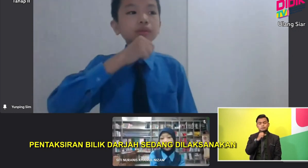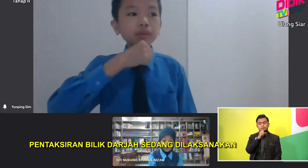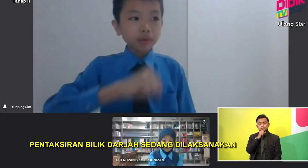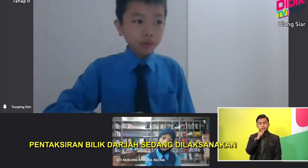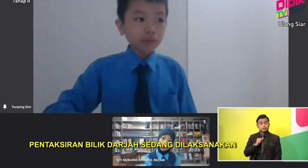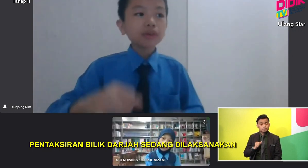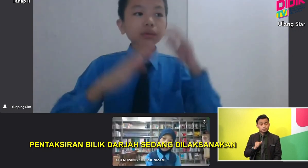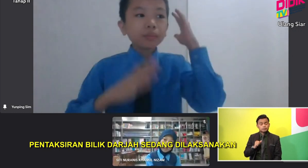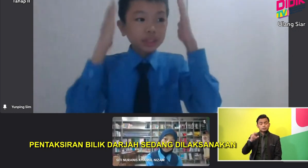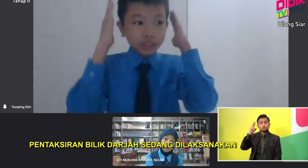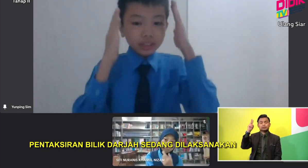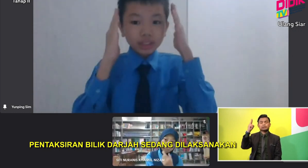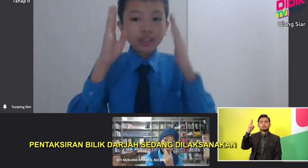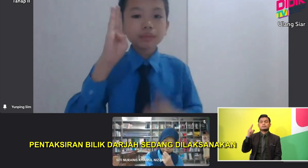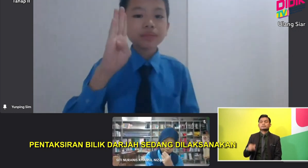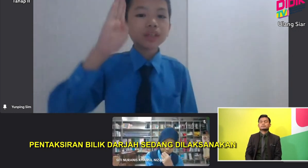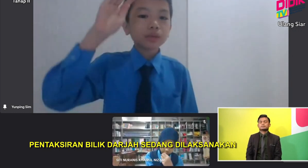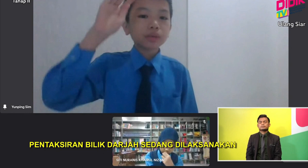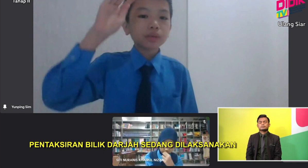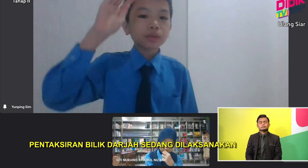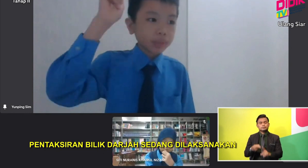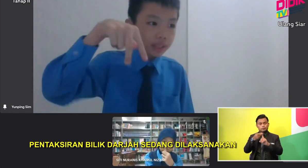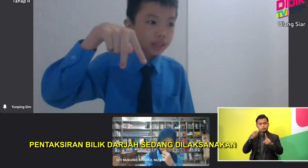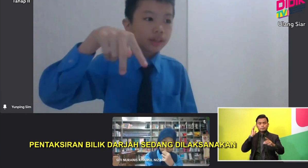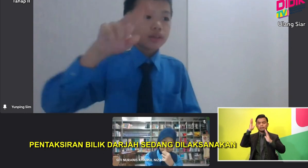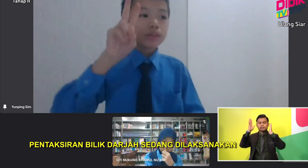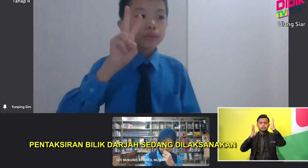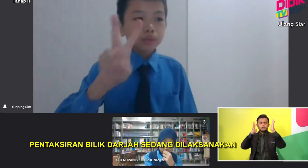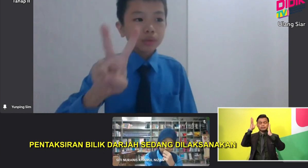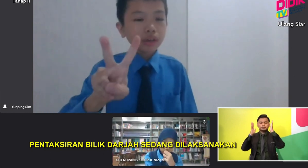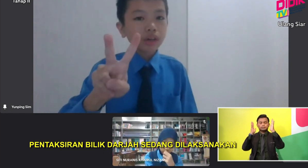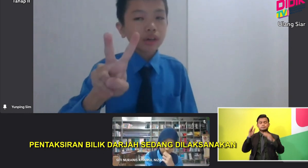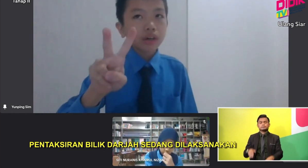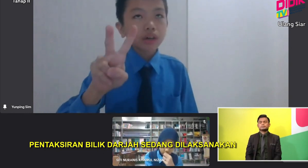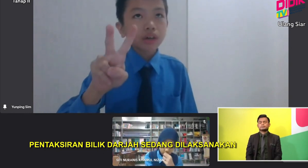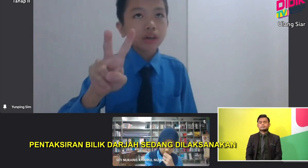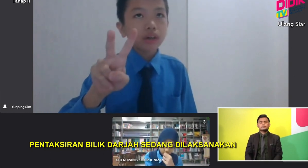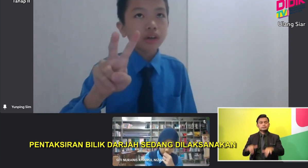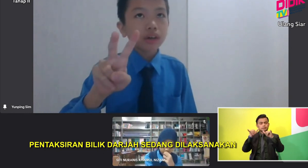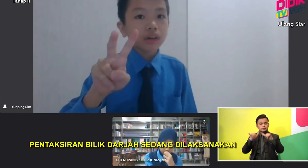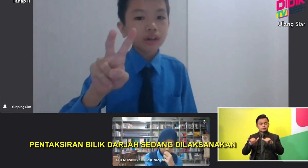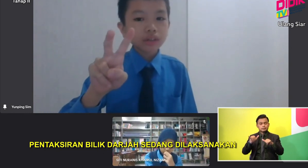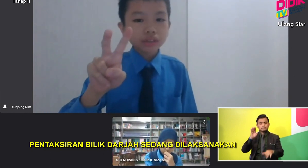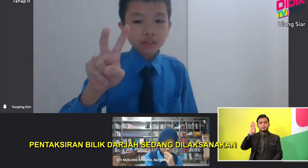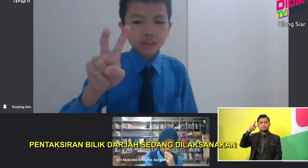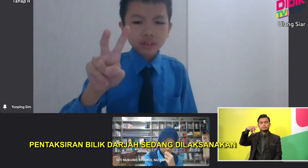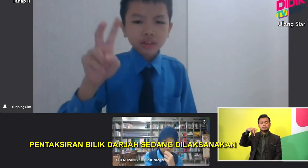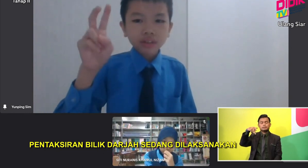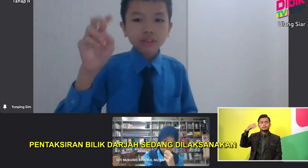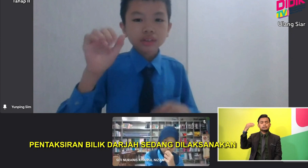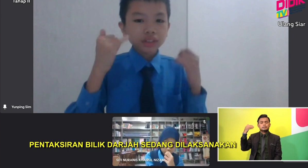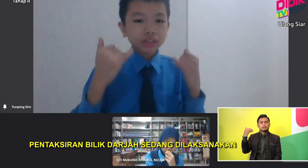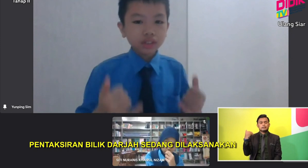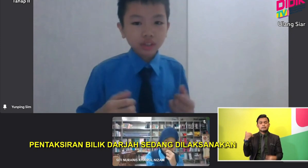Okay. I am from Malaysia. I live in Bibi. I have